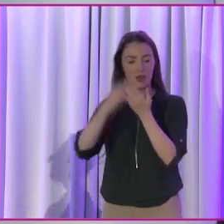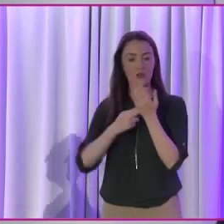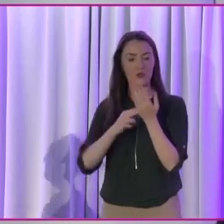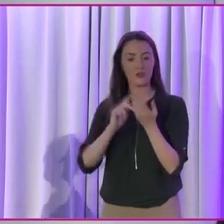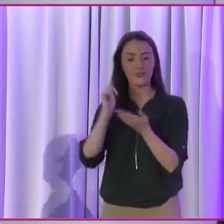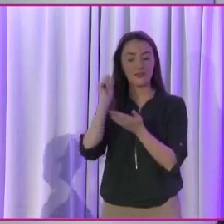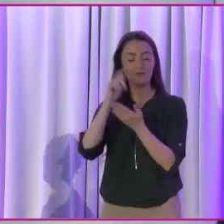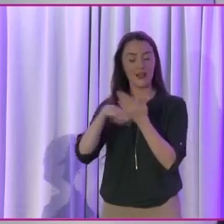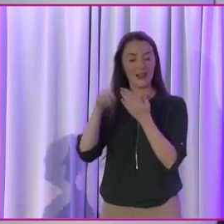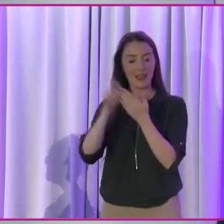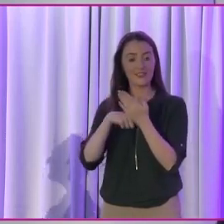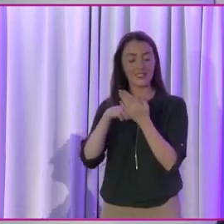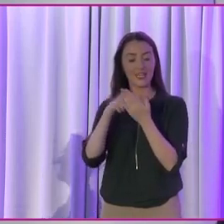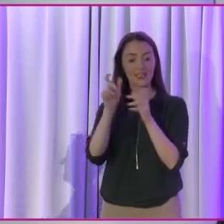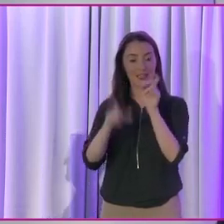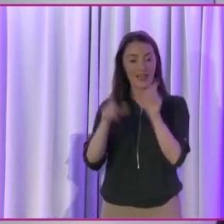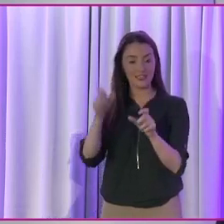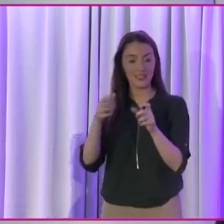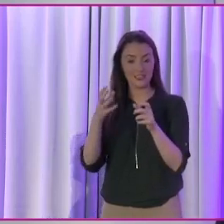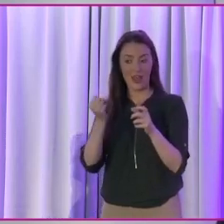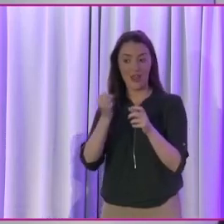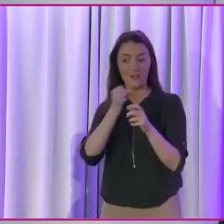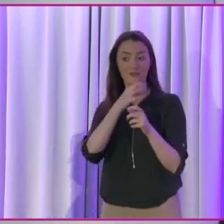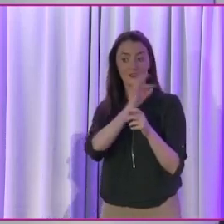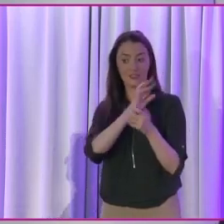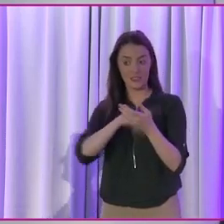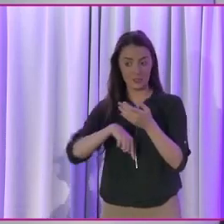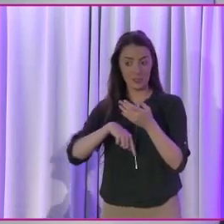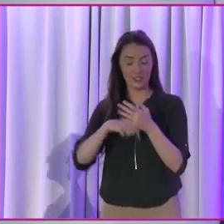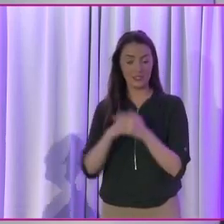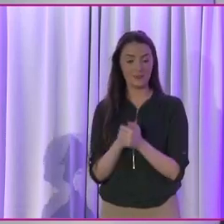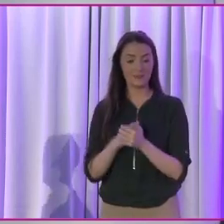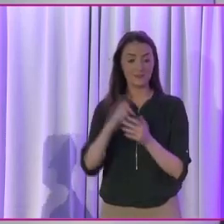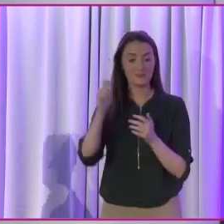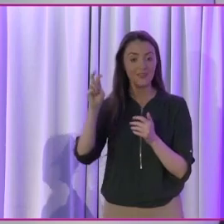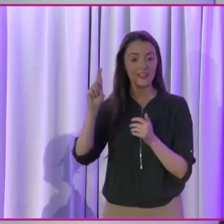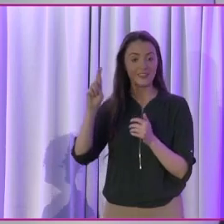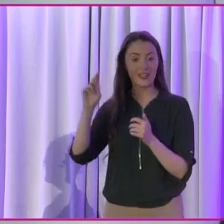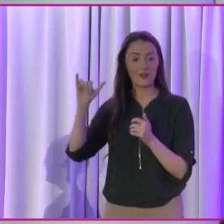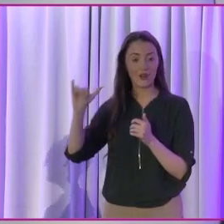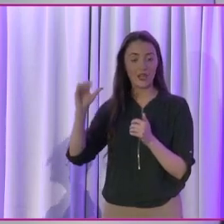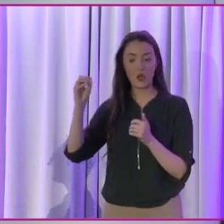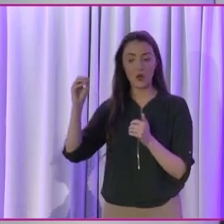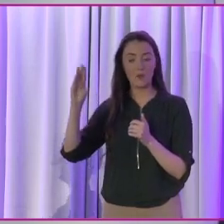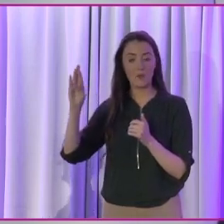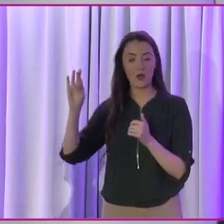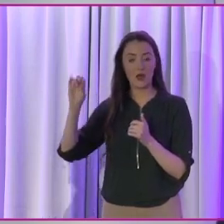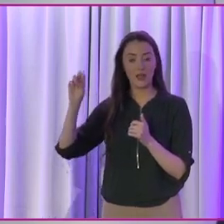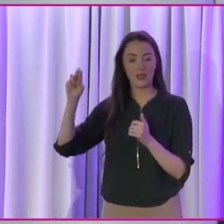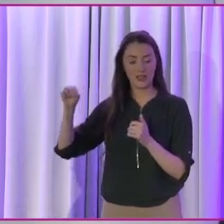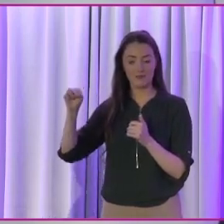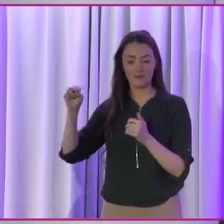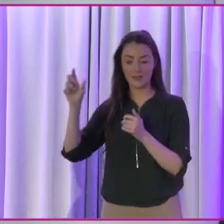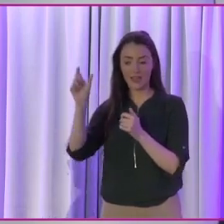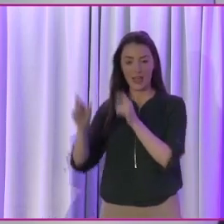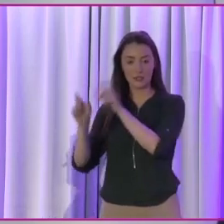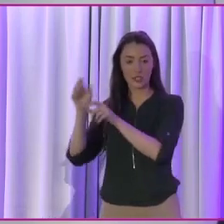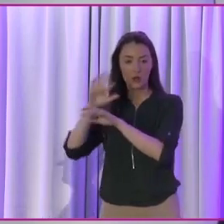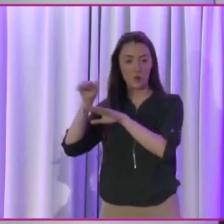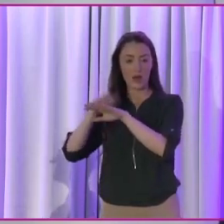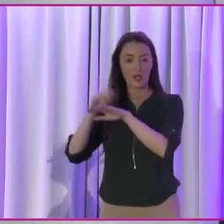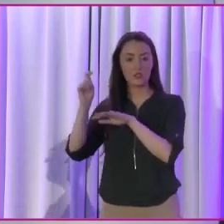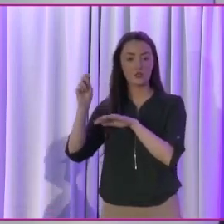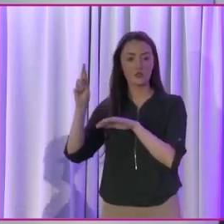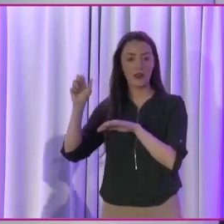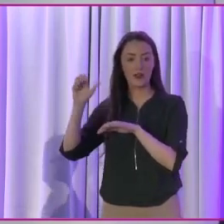comrade Declan Mina, who's our councillor in Dublin Central, and Terry O'Brien, our councillor in Tralee. And the most recent selection convention I had the